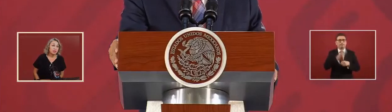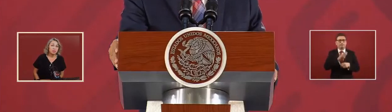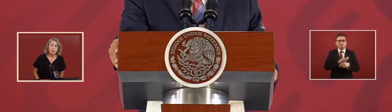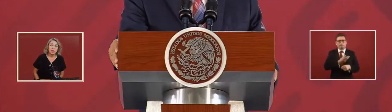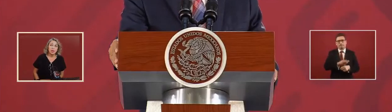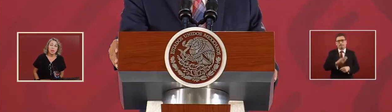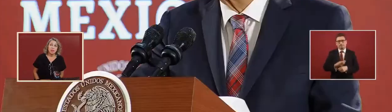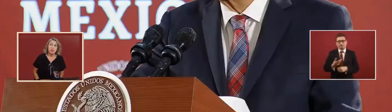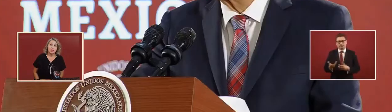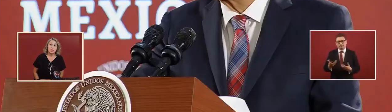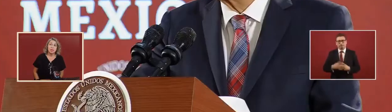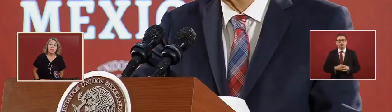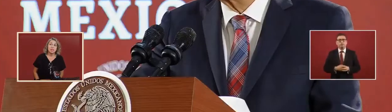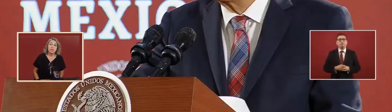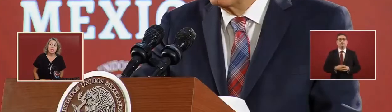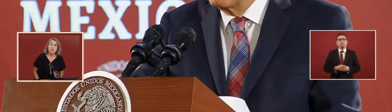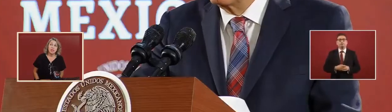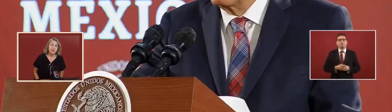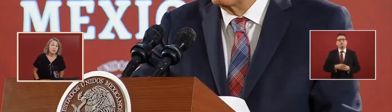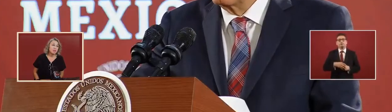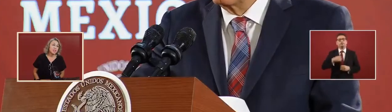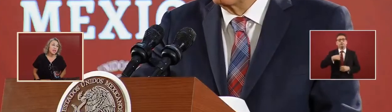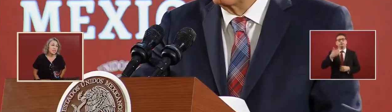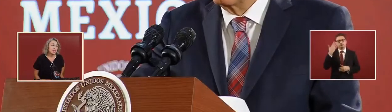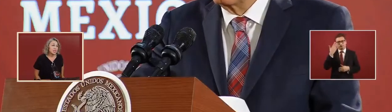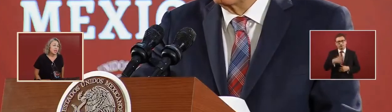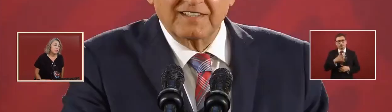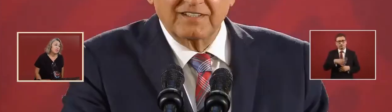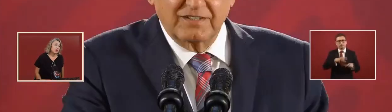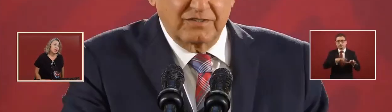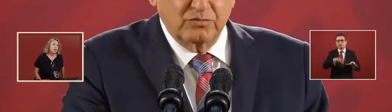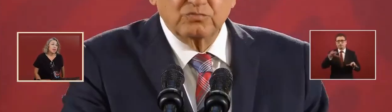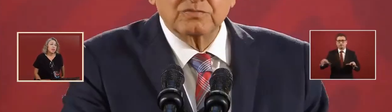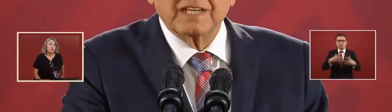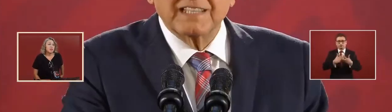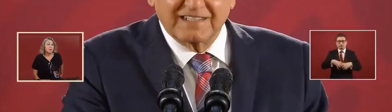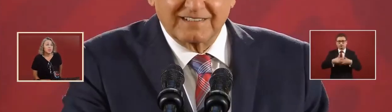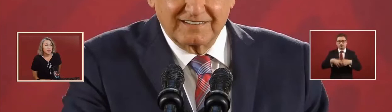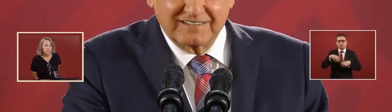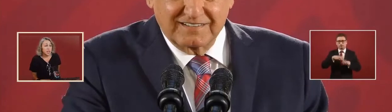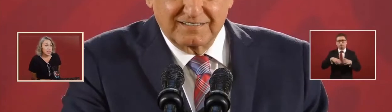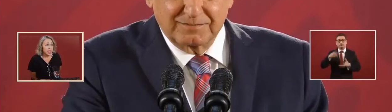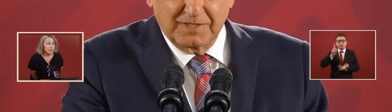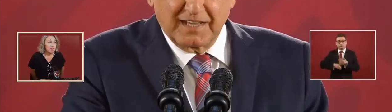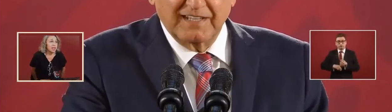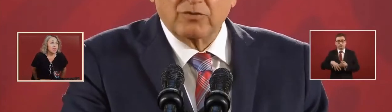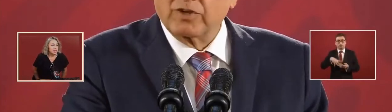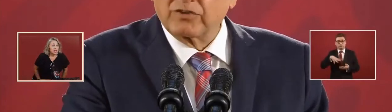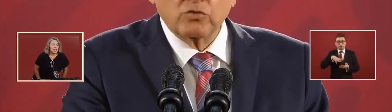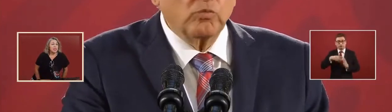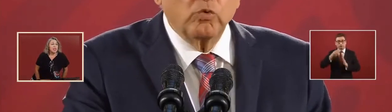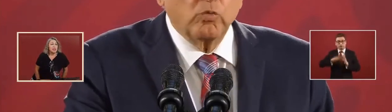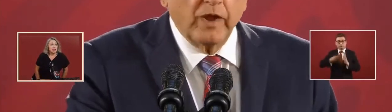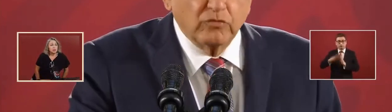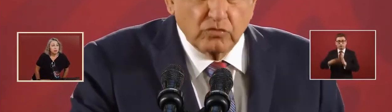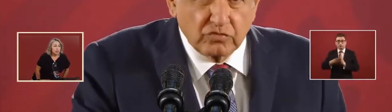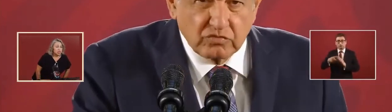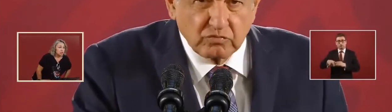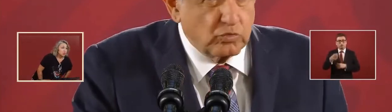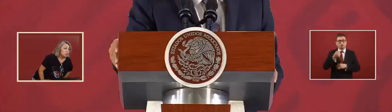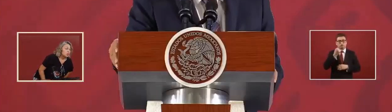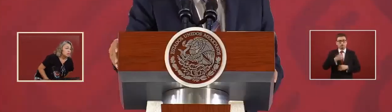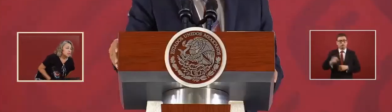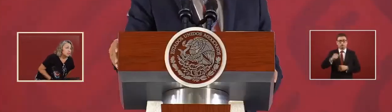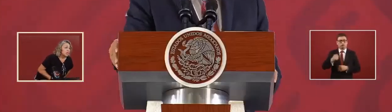they needed besides in every even like they had no tools and parts